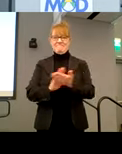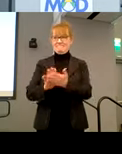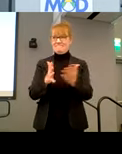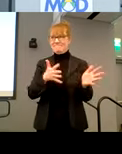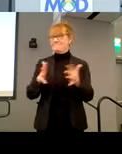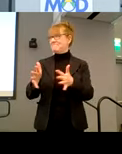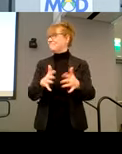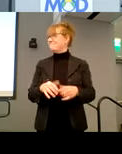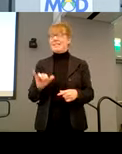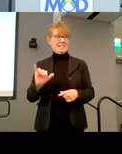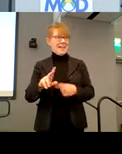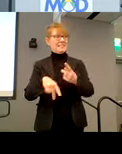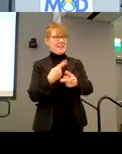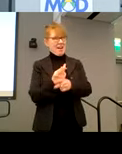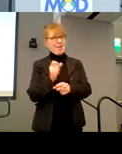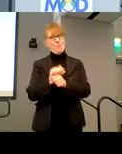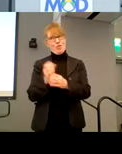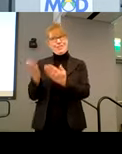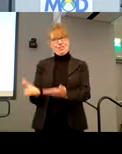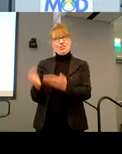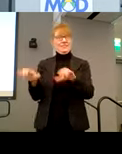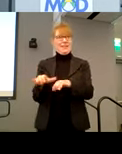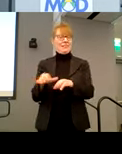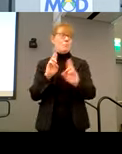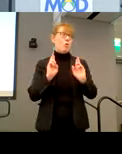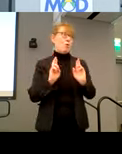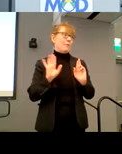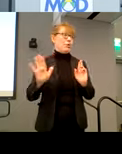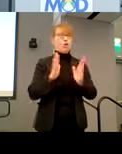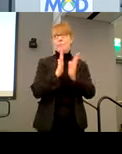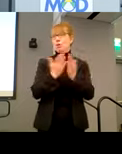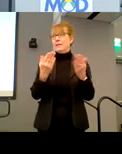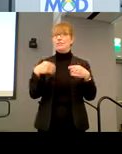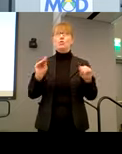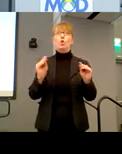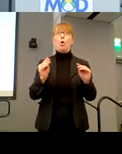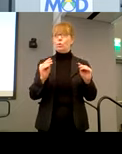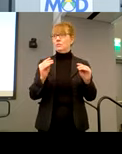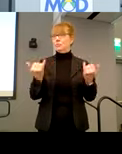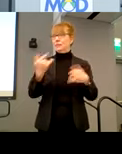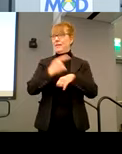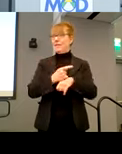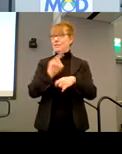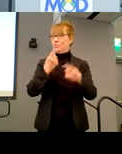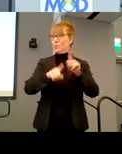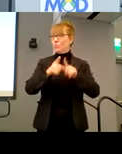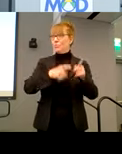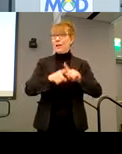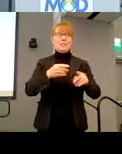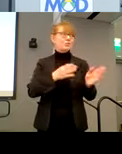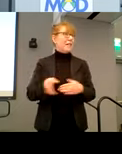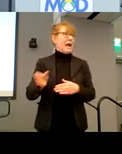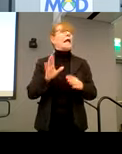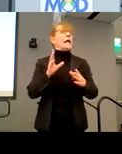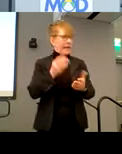That's the kind of work that Lainey Feingold does. I'm hoping her book is being sold here. I don't know if we arrange that or not, but get that